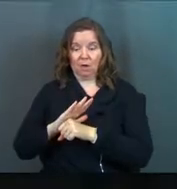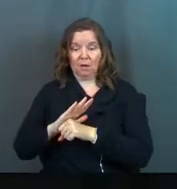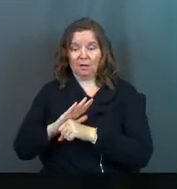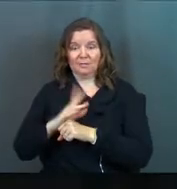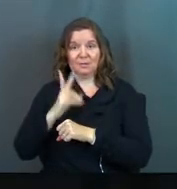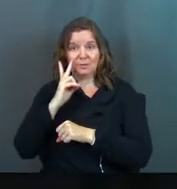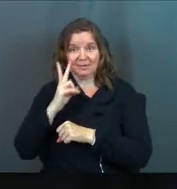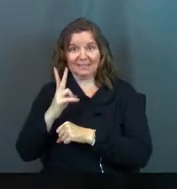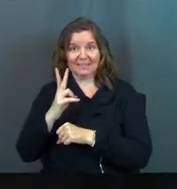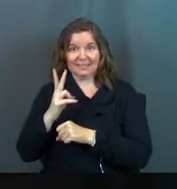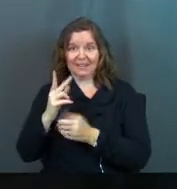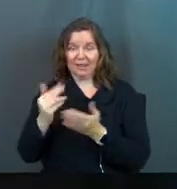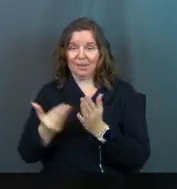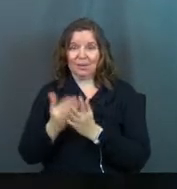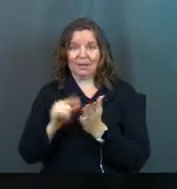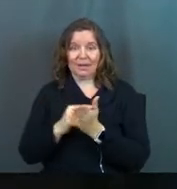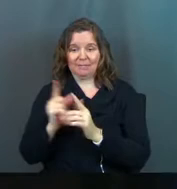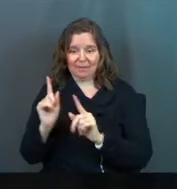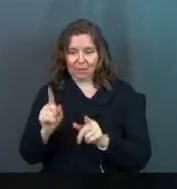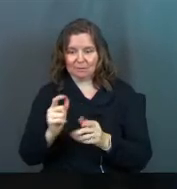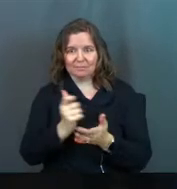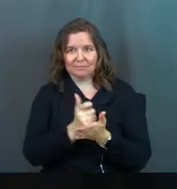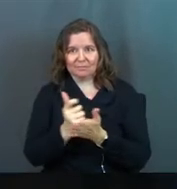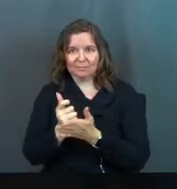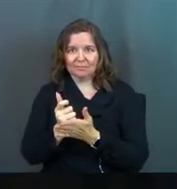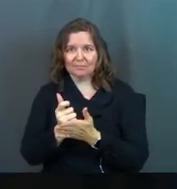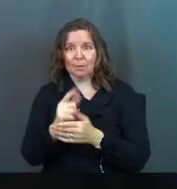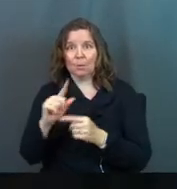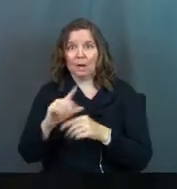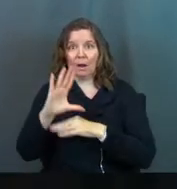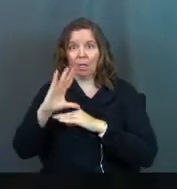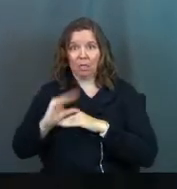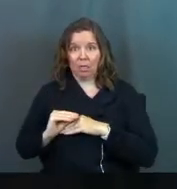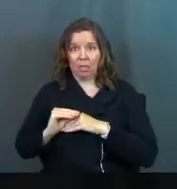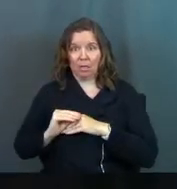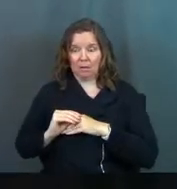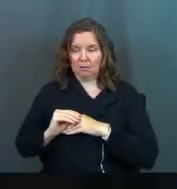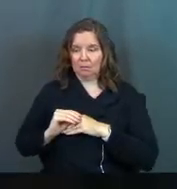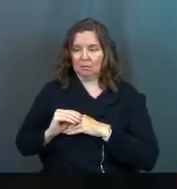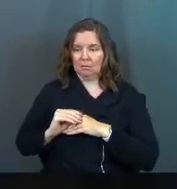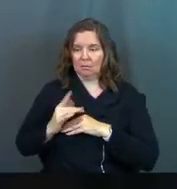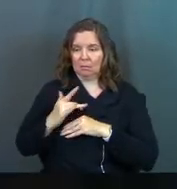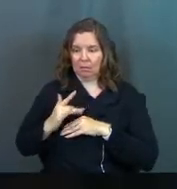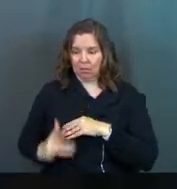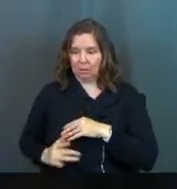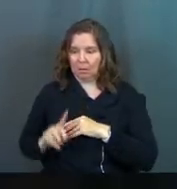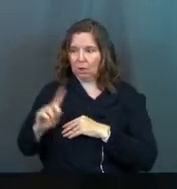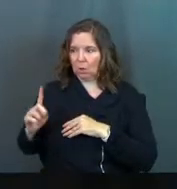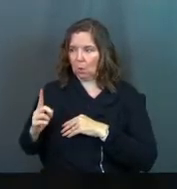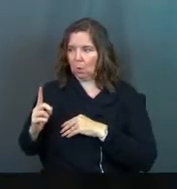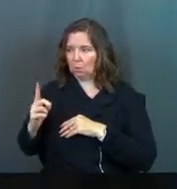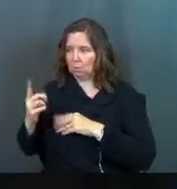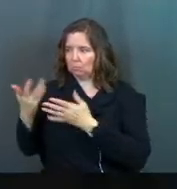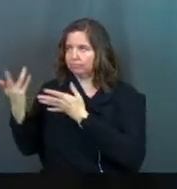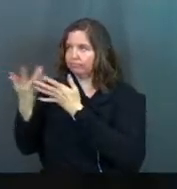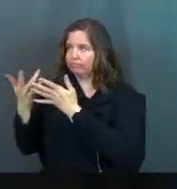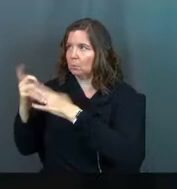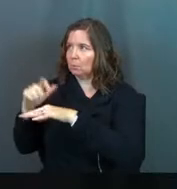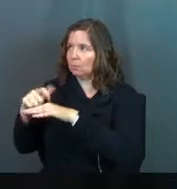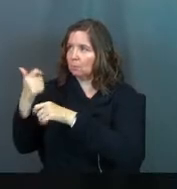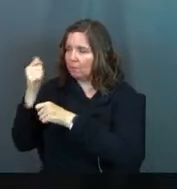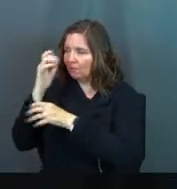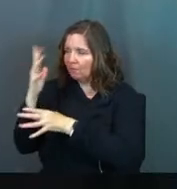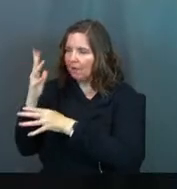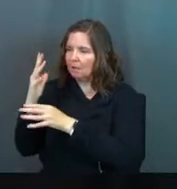and you see it all throughout the Gospels, he goes off alone and spends time with the Father. He goes off to rebuild and to